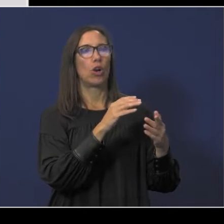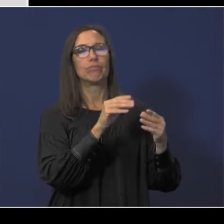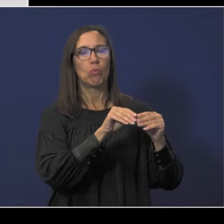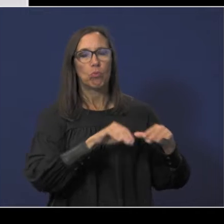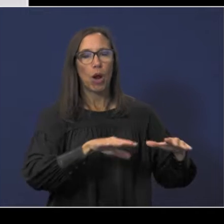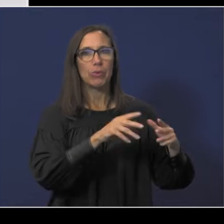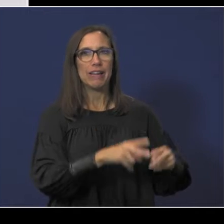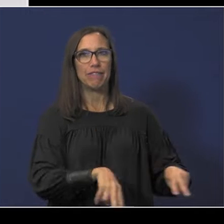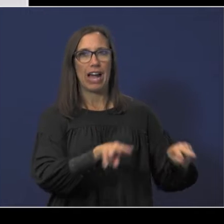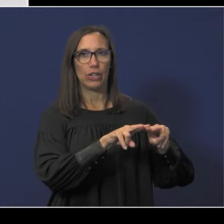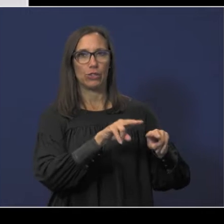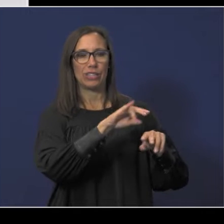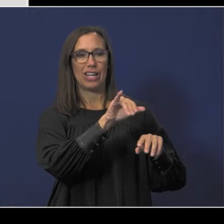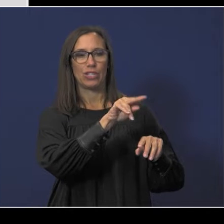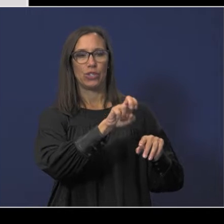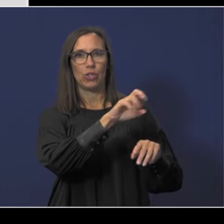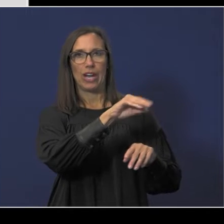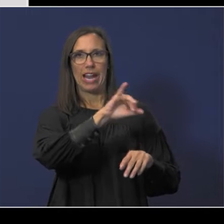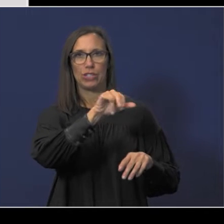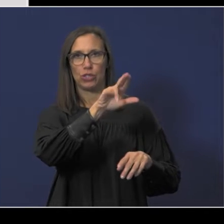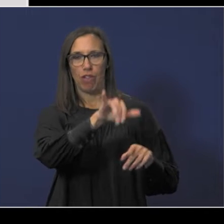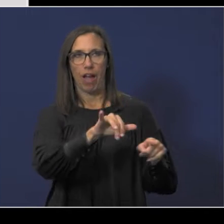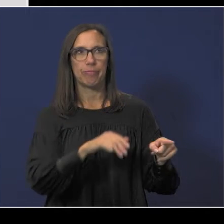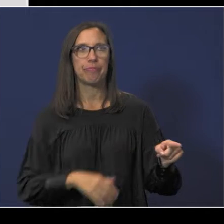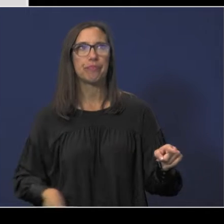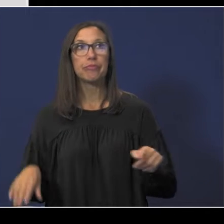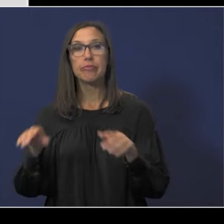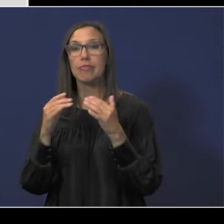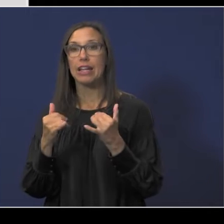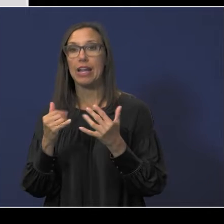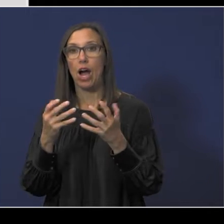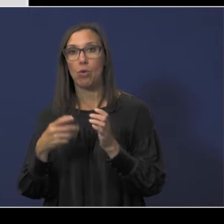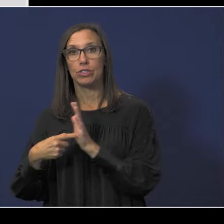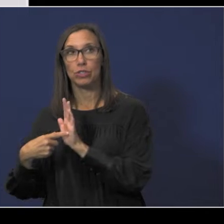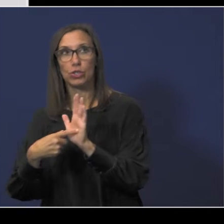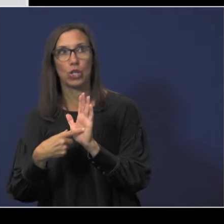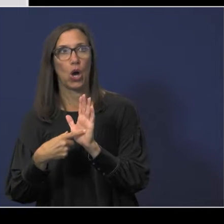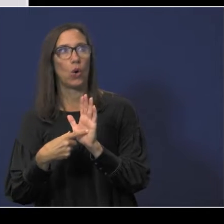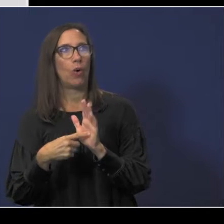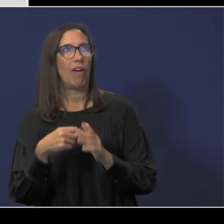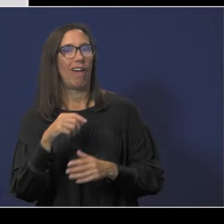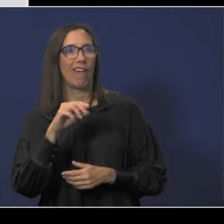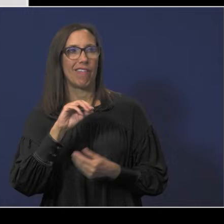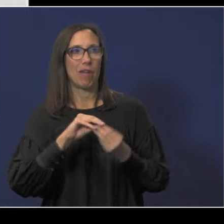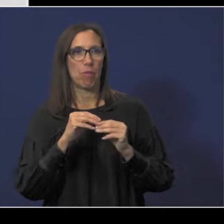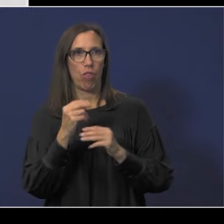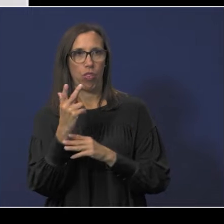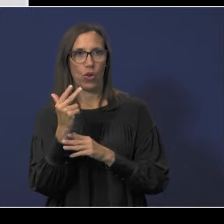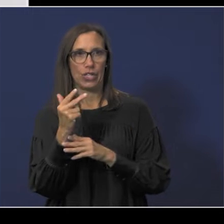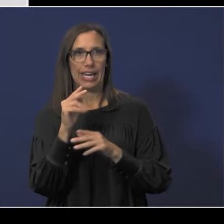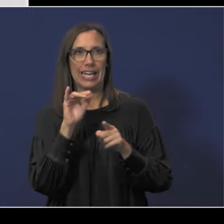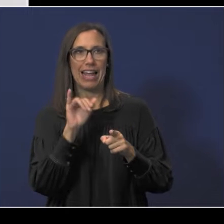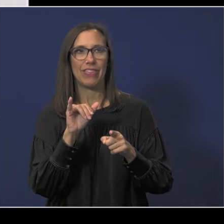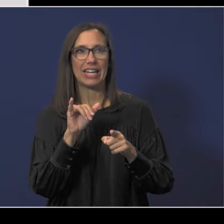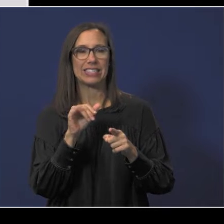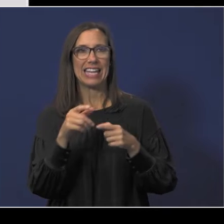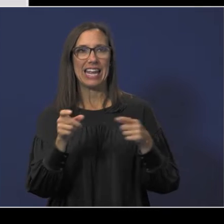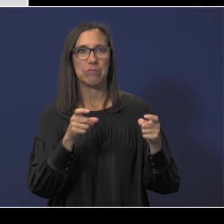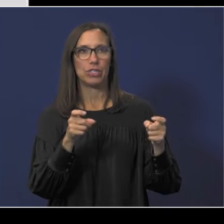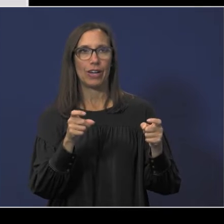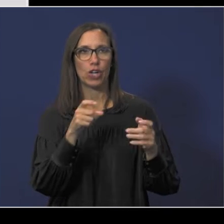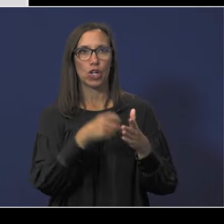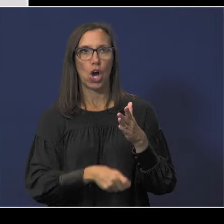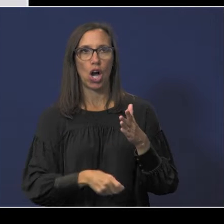There's one indicator that I would like to highlight, that's indicator number 13, which is the administrative cost ratio. The administrative cost